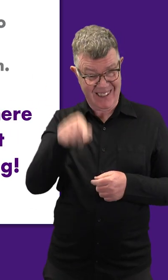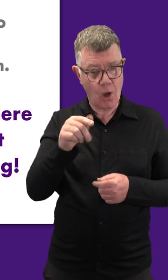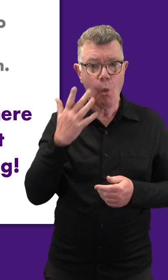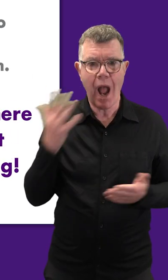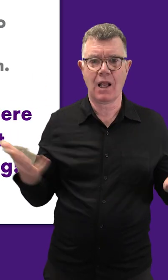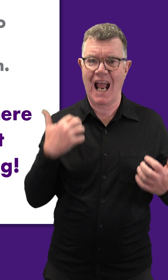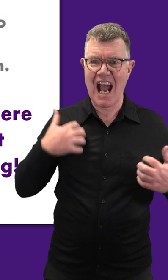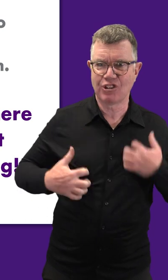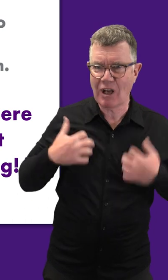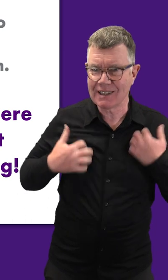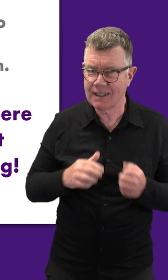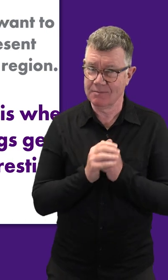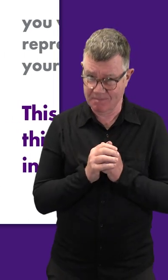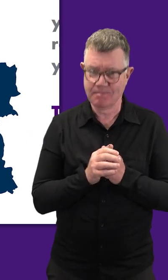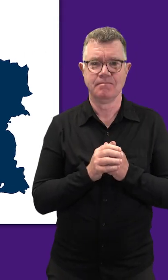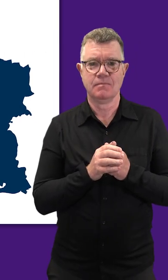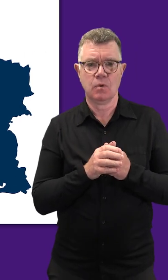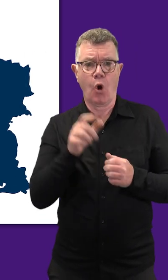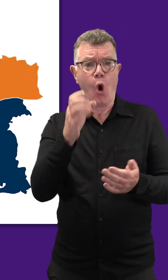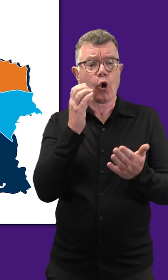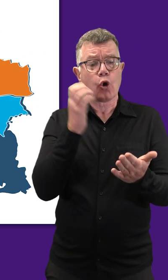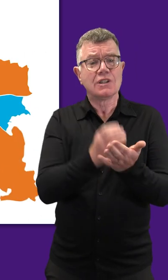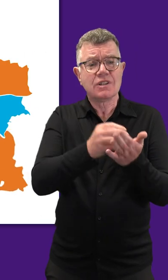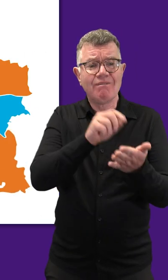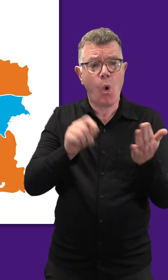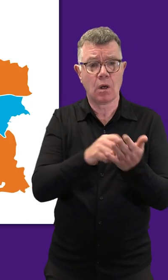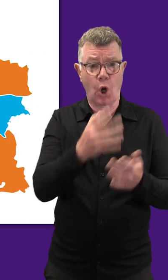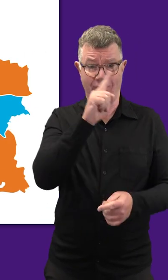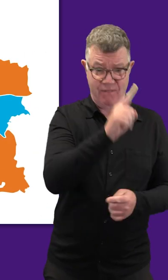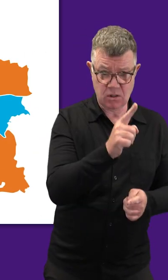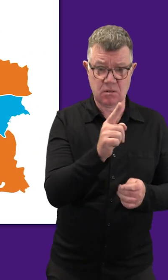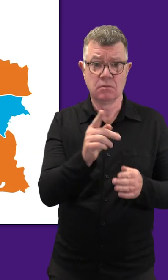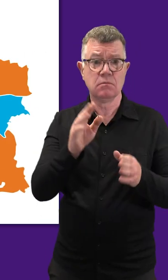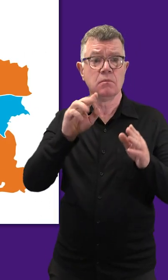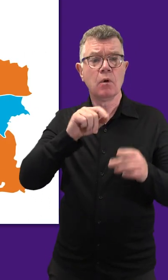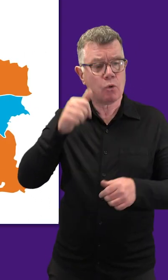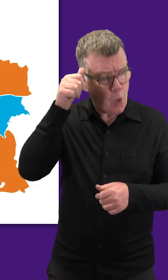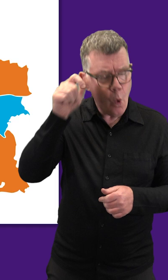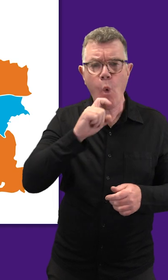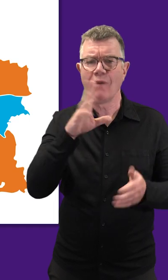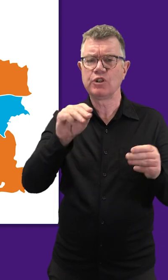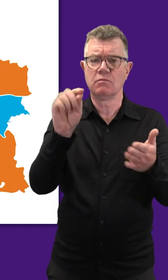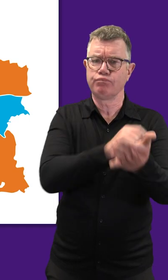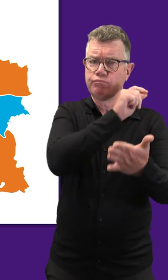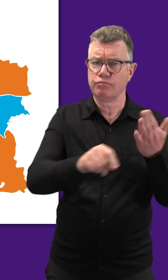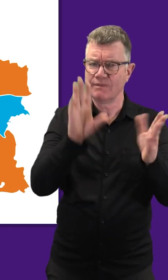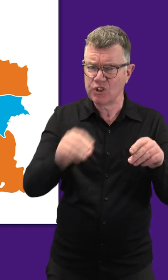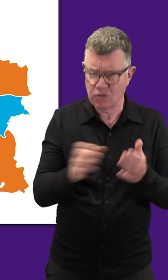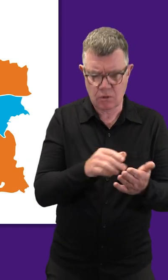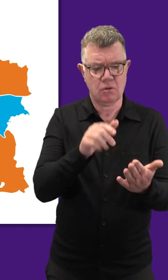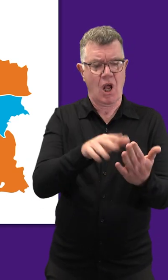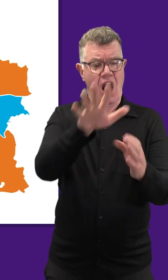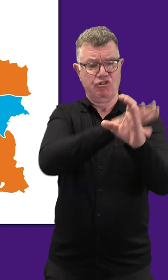where things get interesting. The constituency votes are counted first. So we know who has been elected for